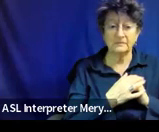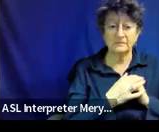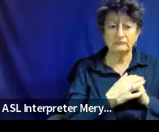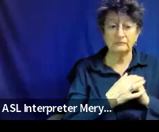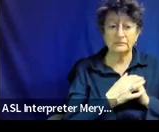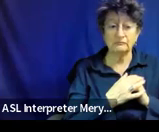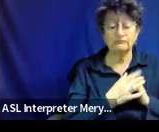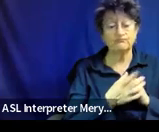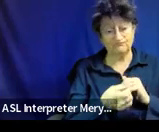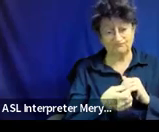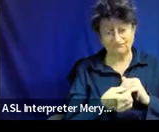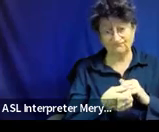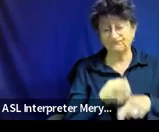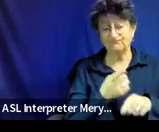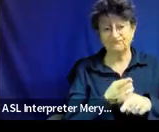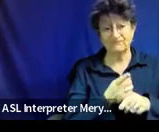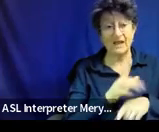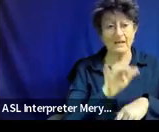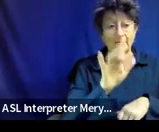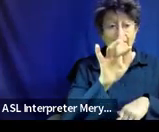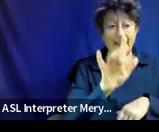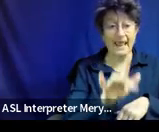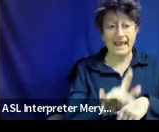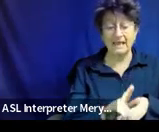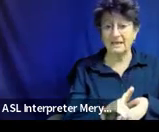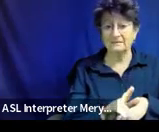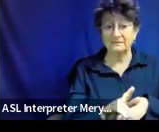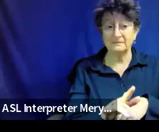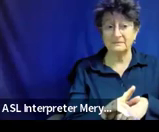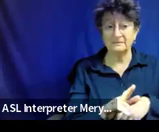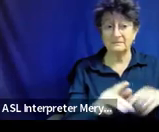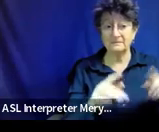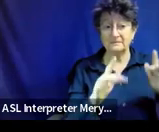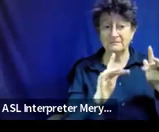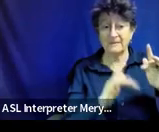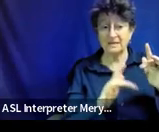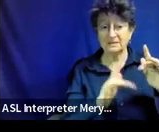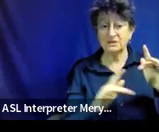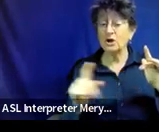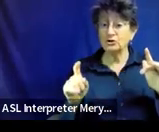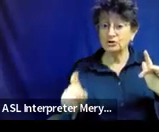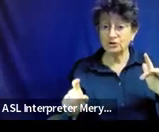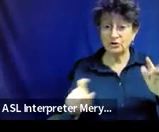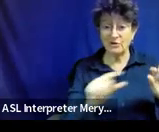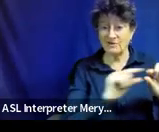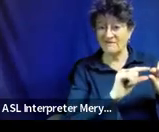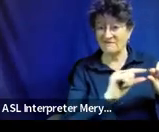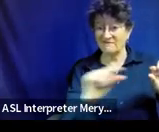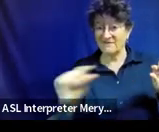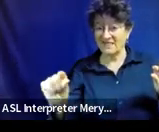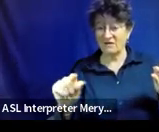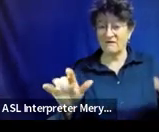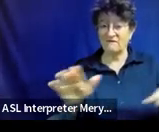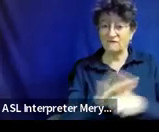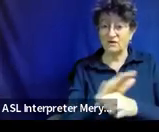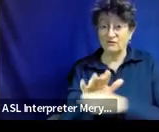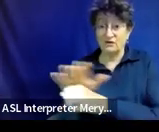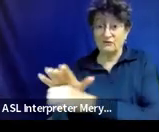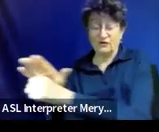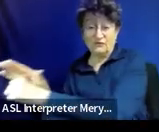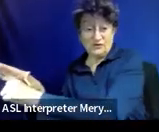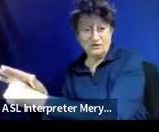All right. We've got some blank boxes, because it should be filled out across the entire row. And the person